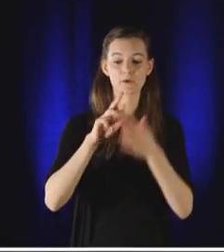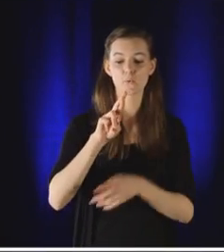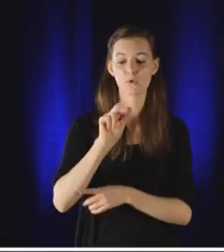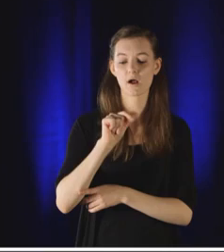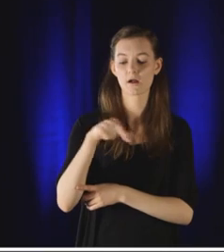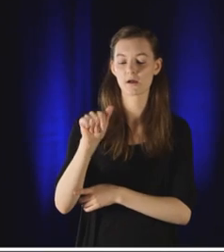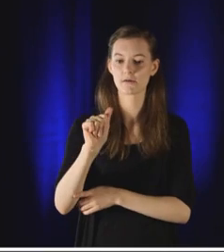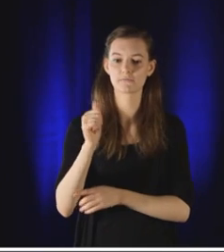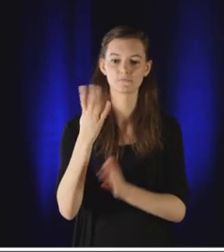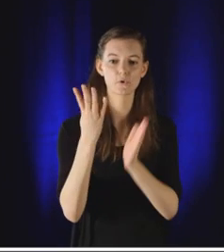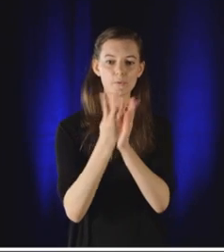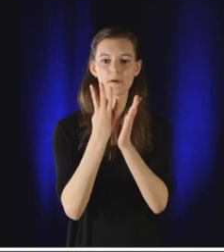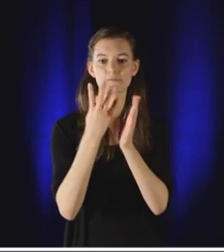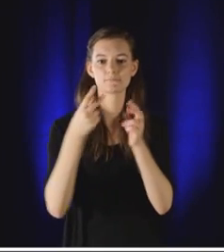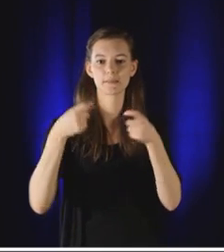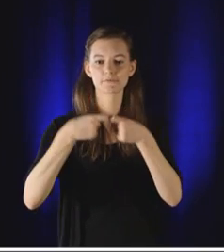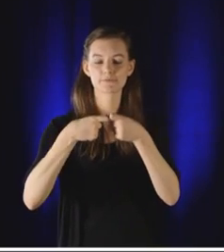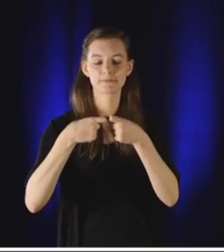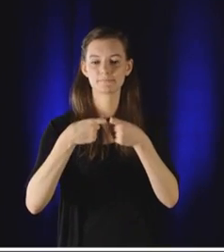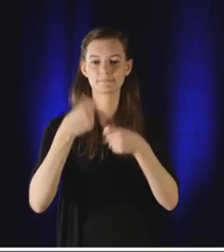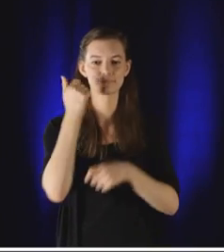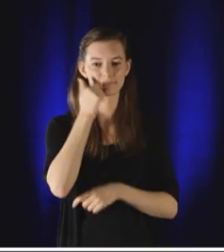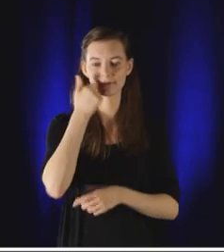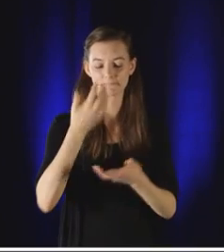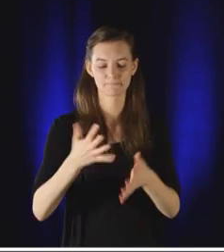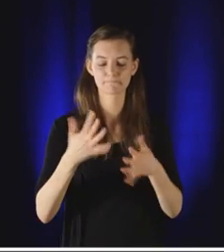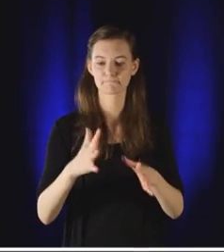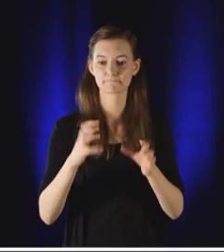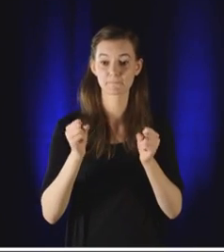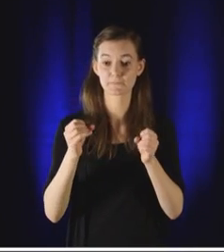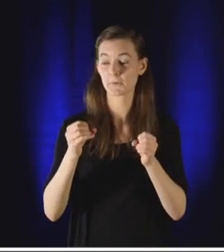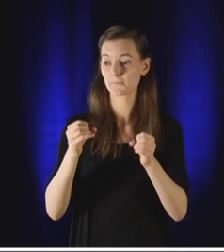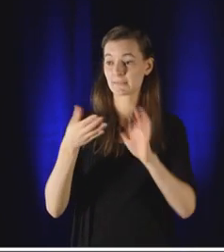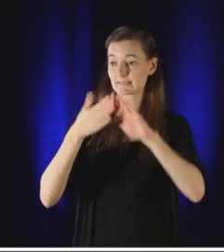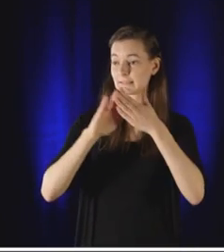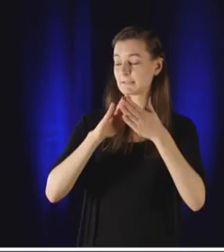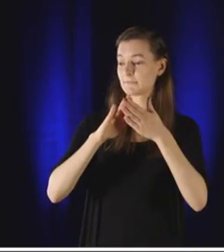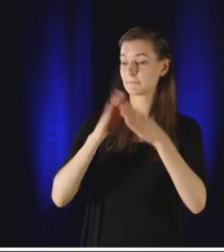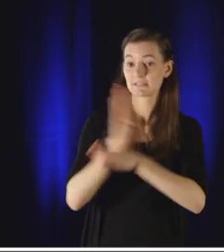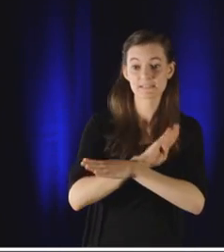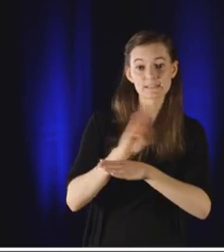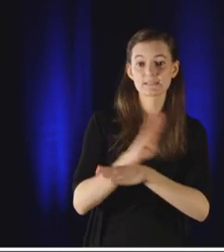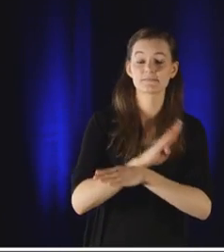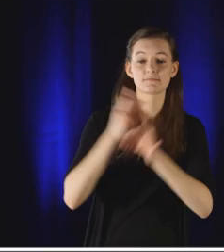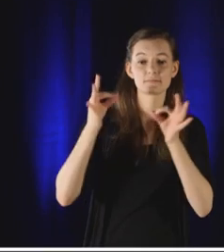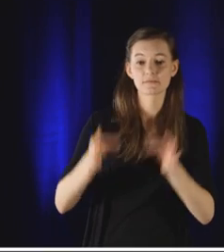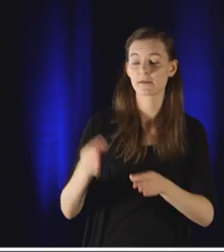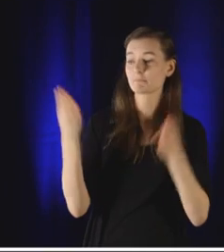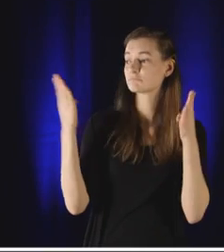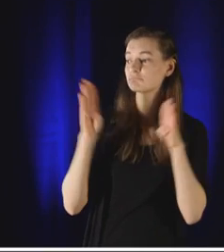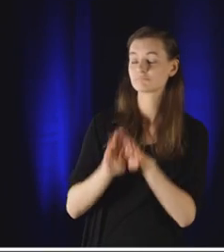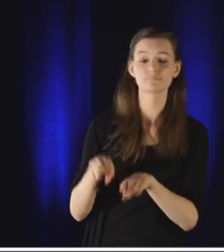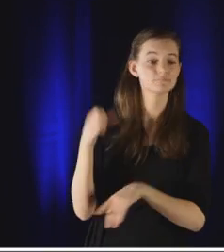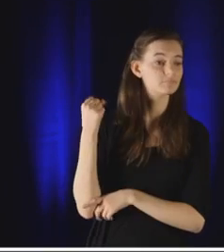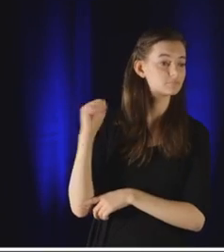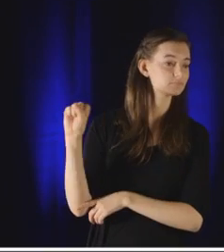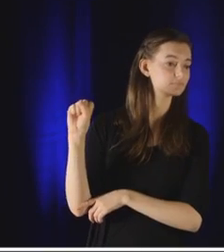Raqqa four hours of electricity per day. In response, businesses throughout the city closed their doors in a massive strike.